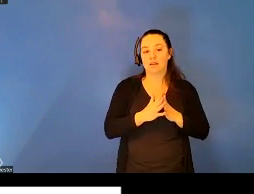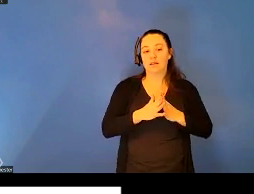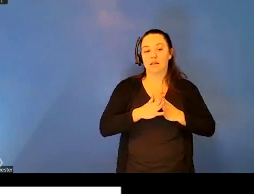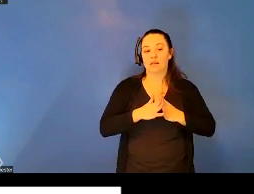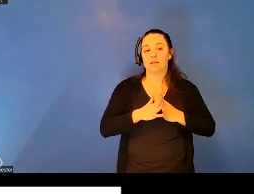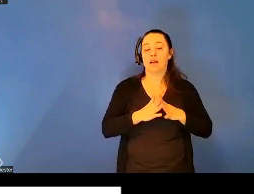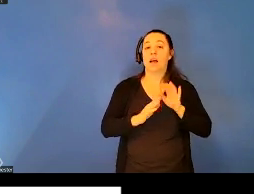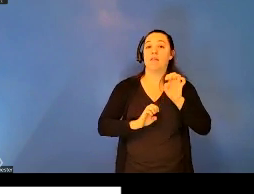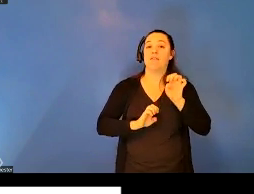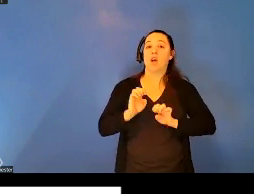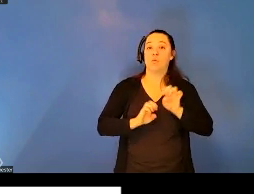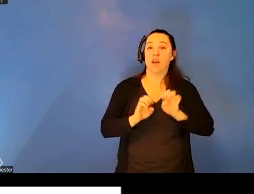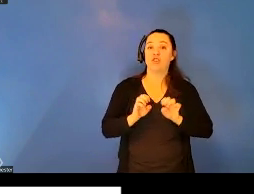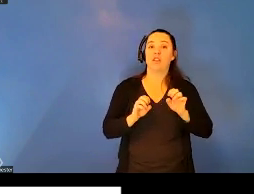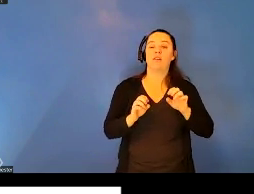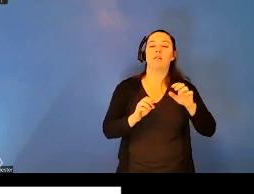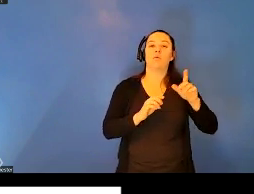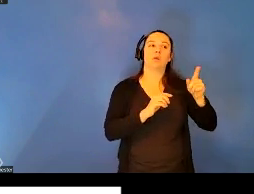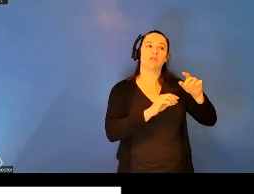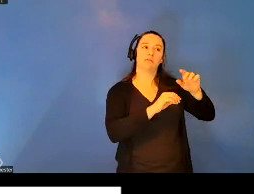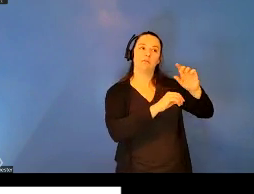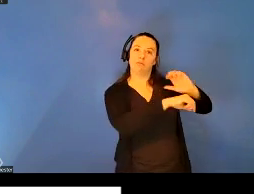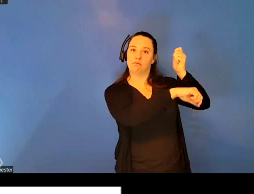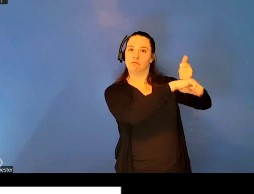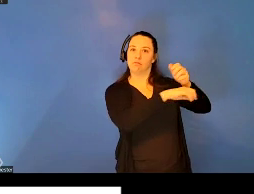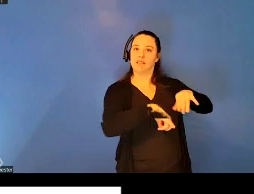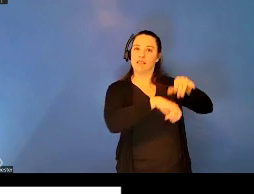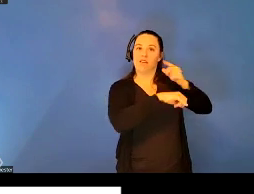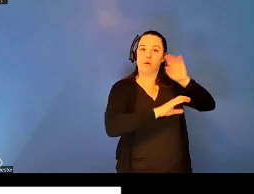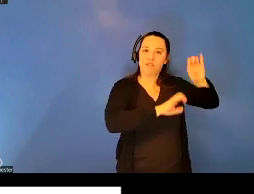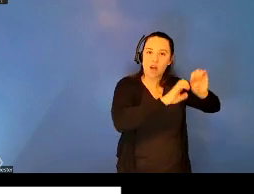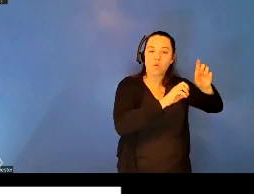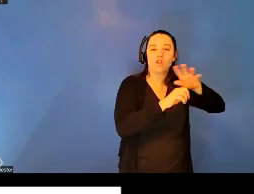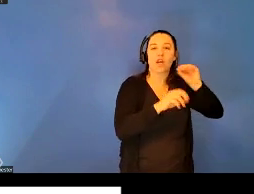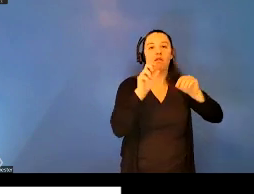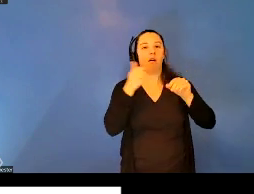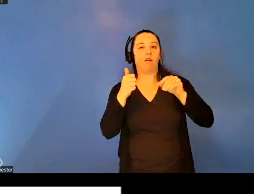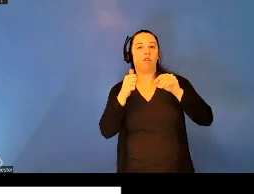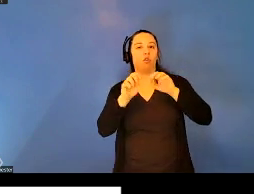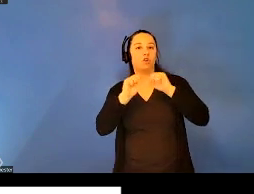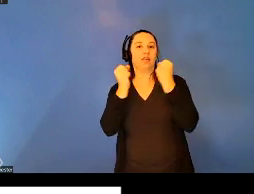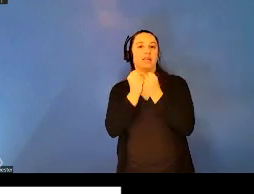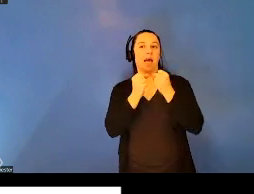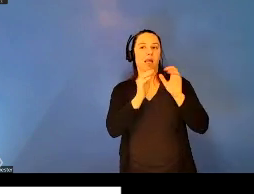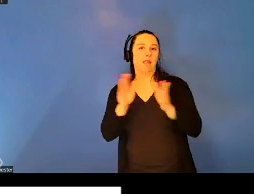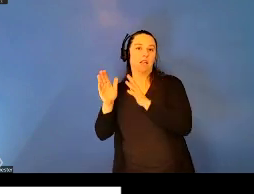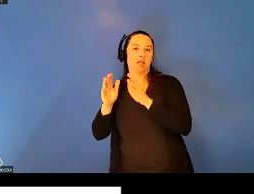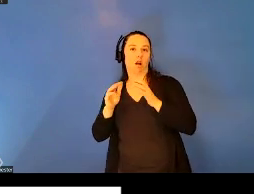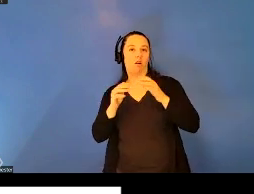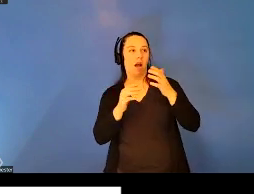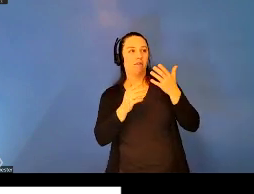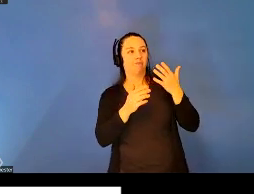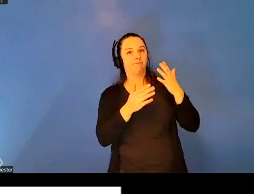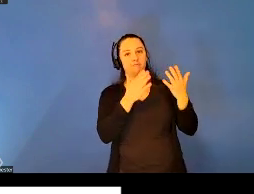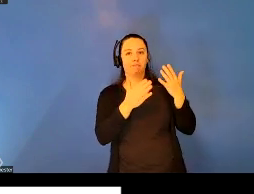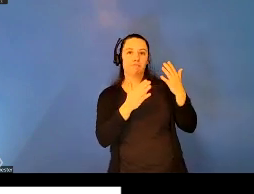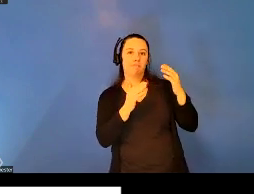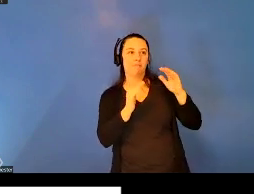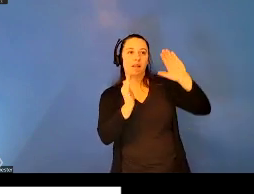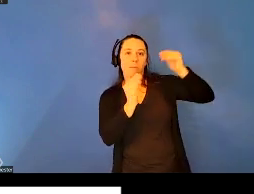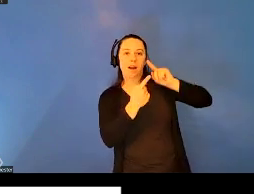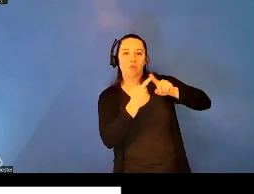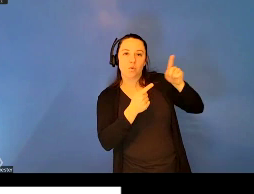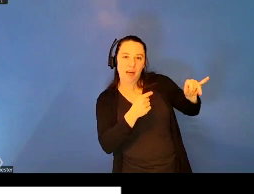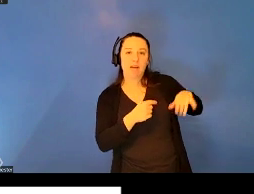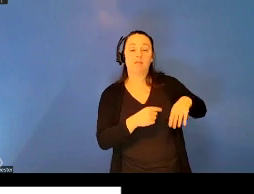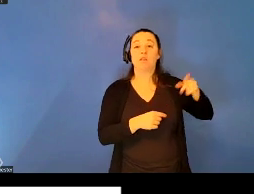which other societies are ranked and judged on a timeline of development against the West. The West is developed and good, which equals the desirable,